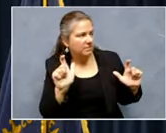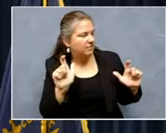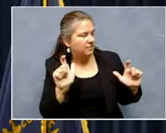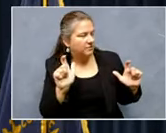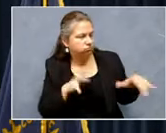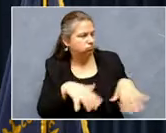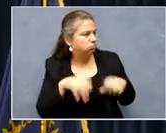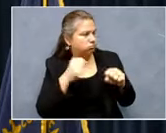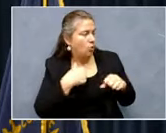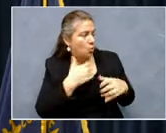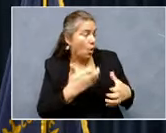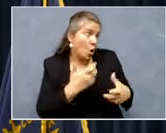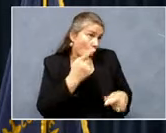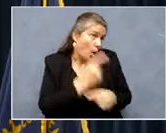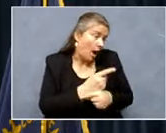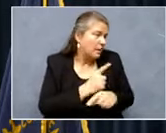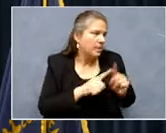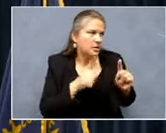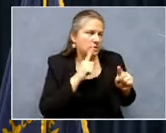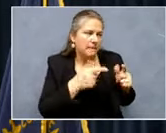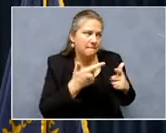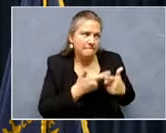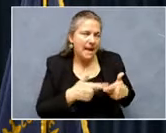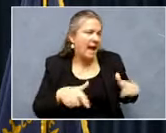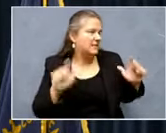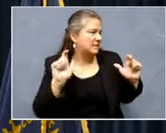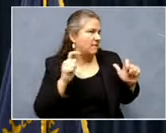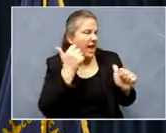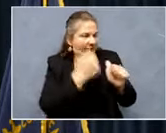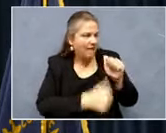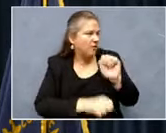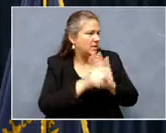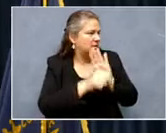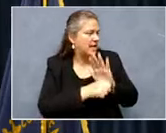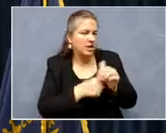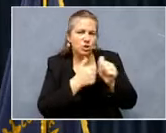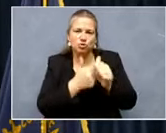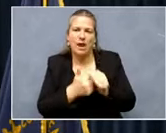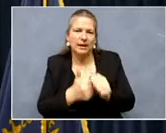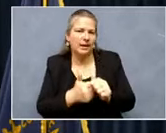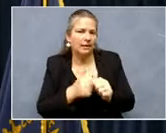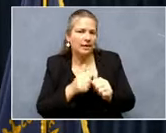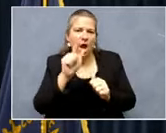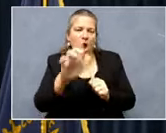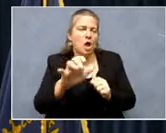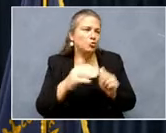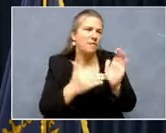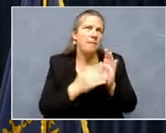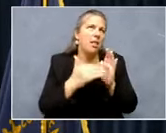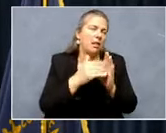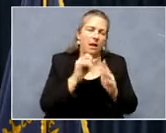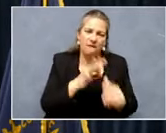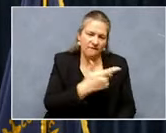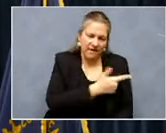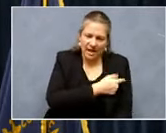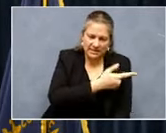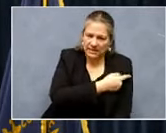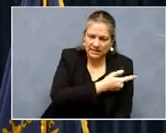right all the time, but it's massive undertaking with every state tracking hundreds of millions of, of vaccines. Um,